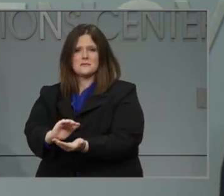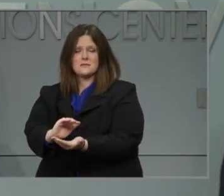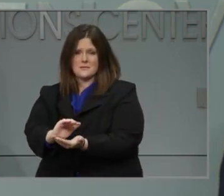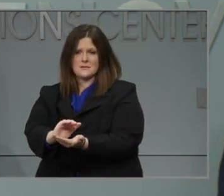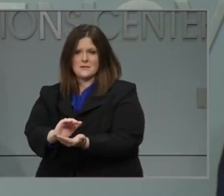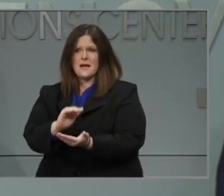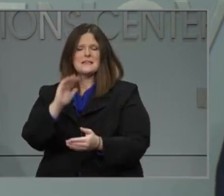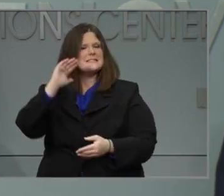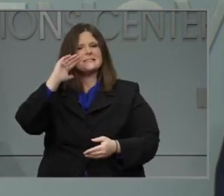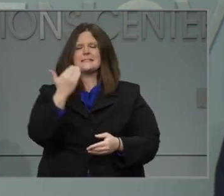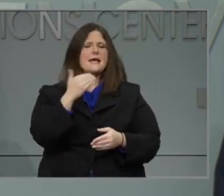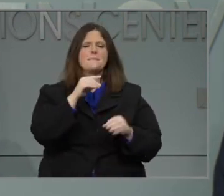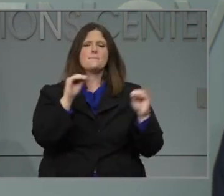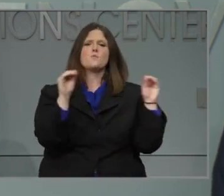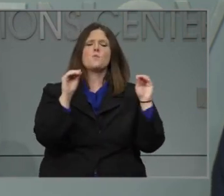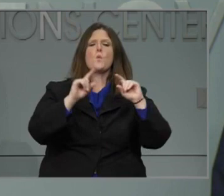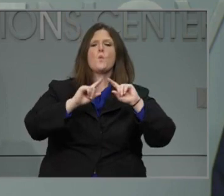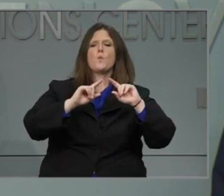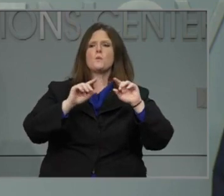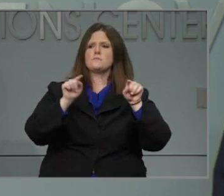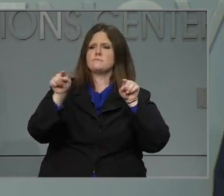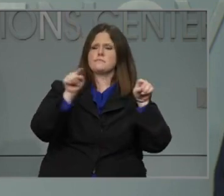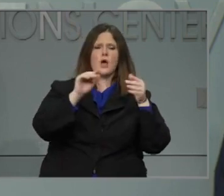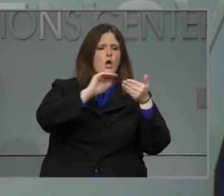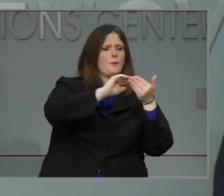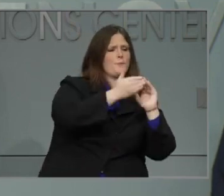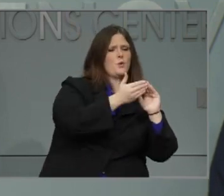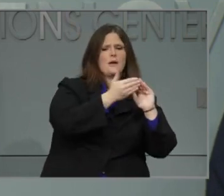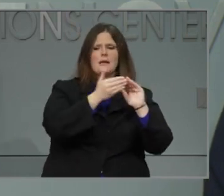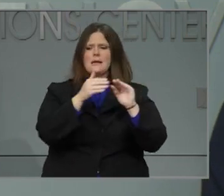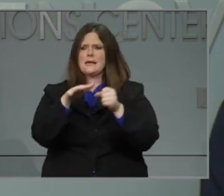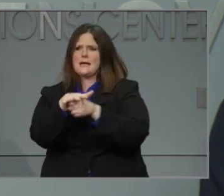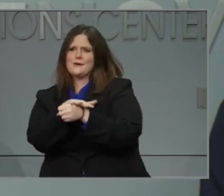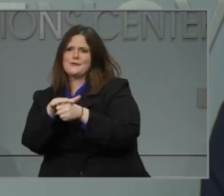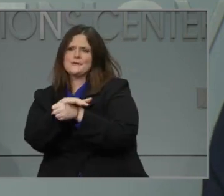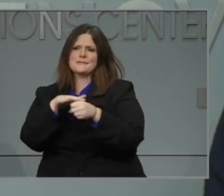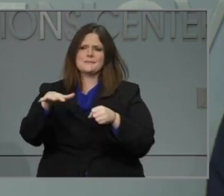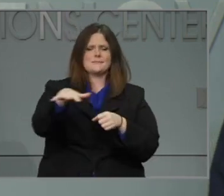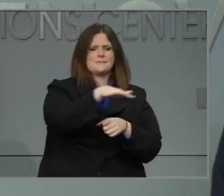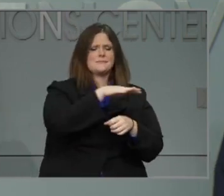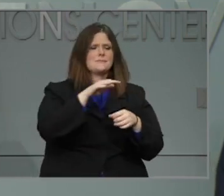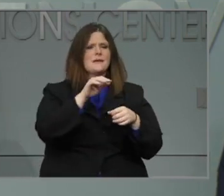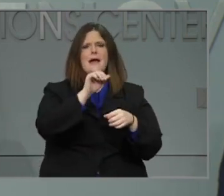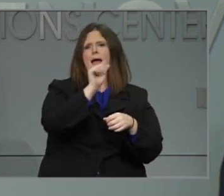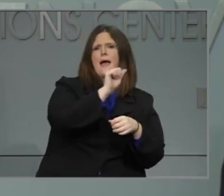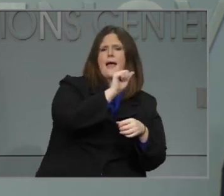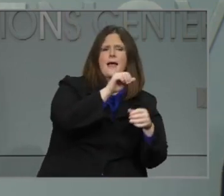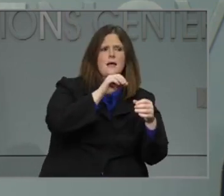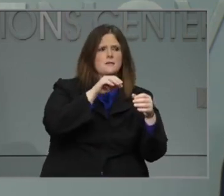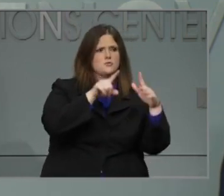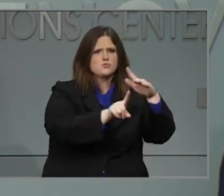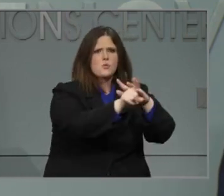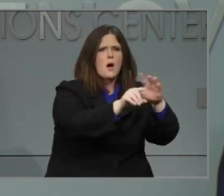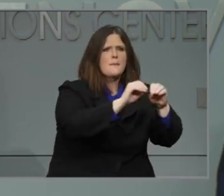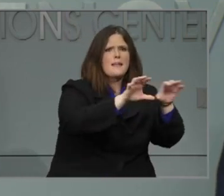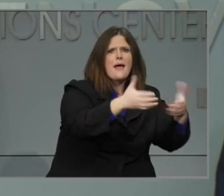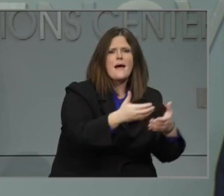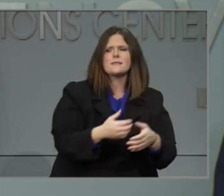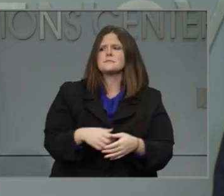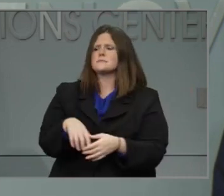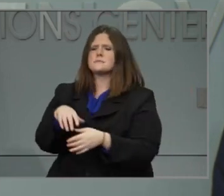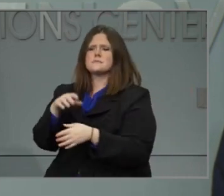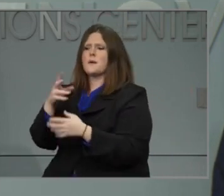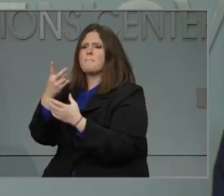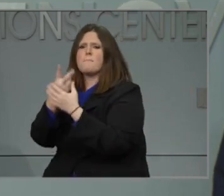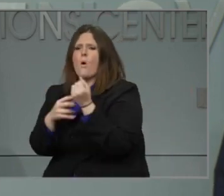don't appear to be differences in community spread of the virus in districts where they're operating in a hybrid in-person model versus an